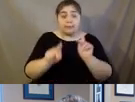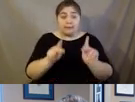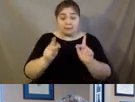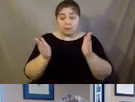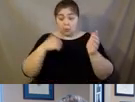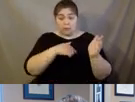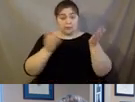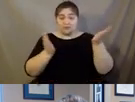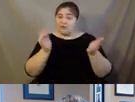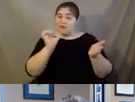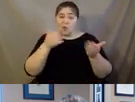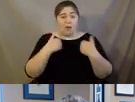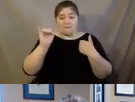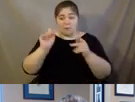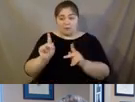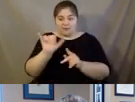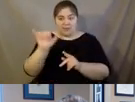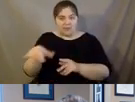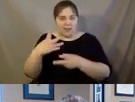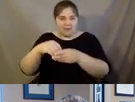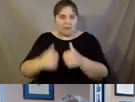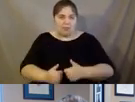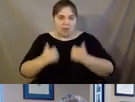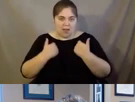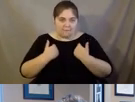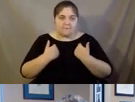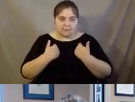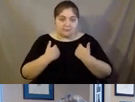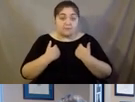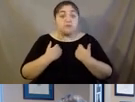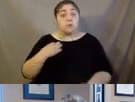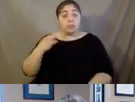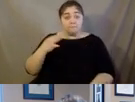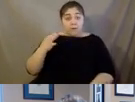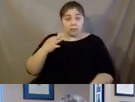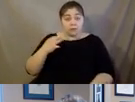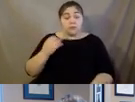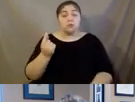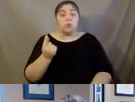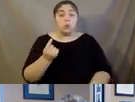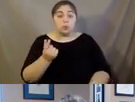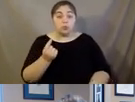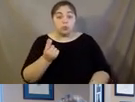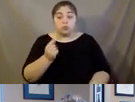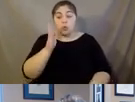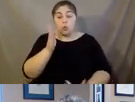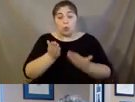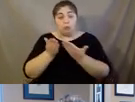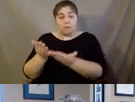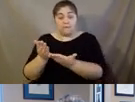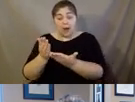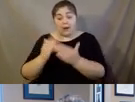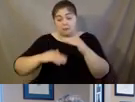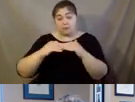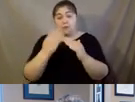have that person in their lives. And so the volunteers will provide at least four hours of free